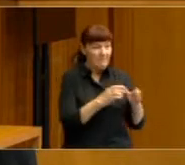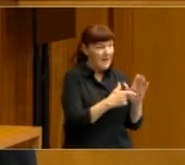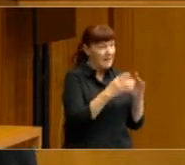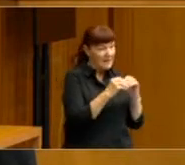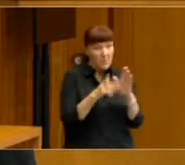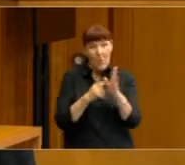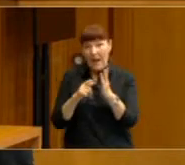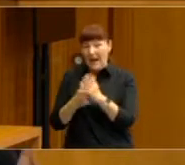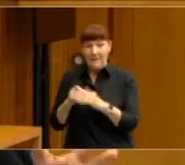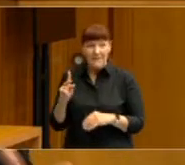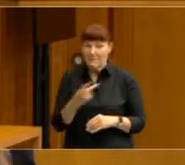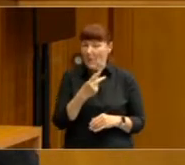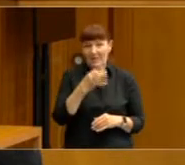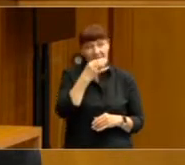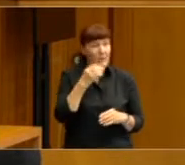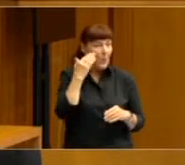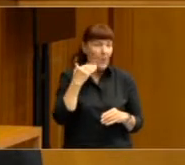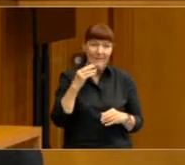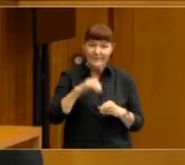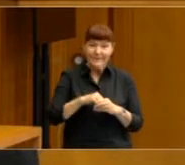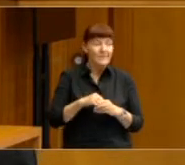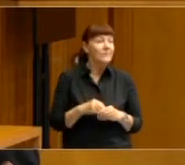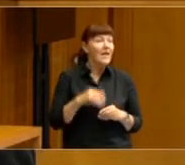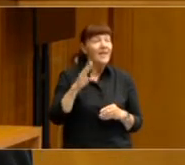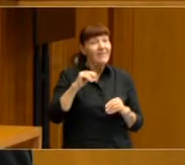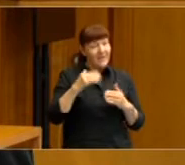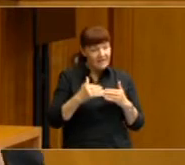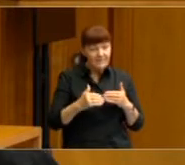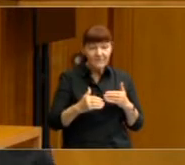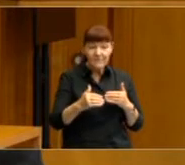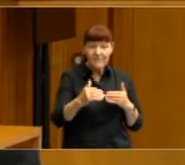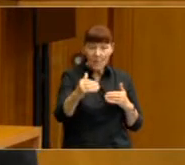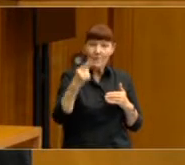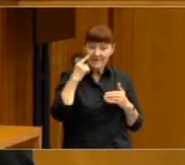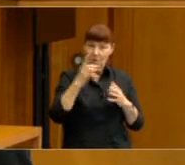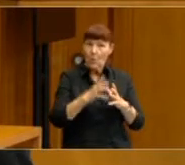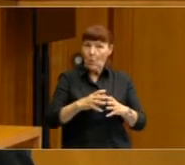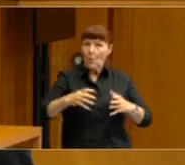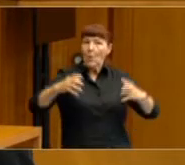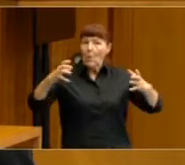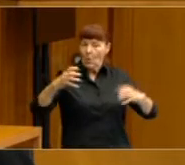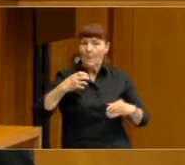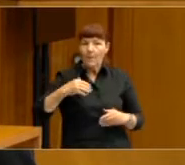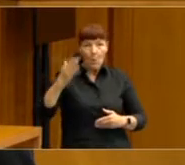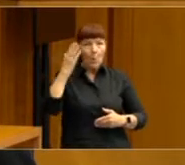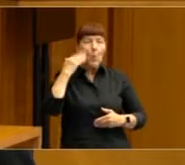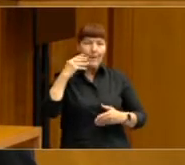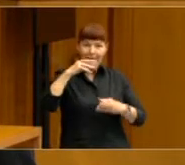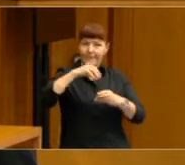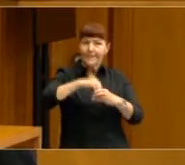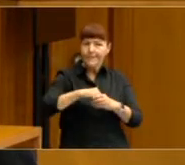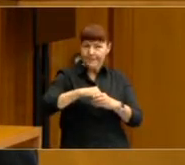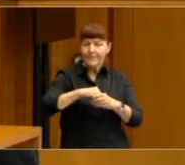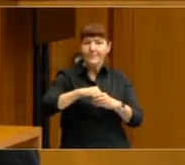the Labor Party. And what we've seen since then is a dramatic increase in women's representation